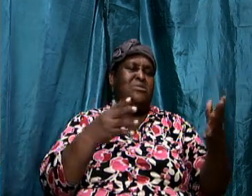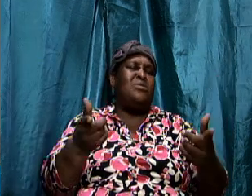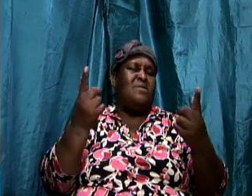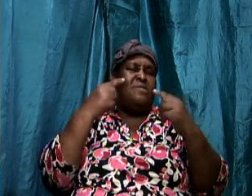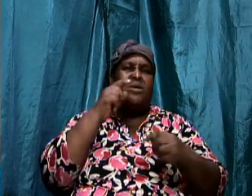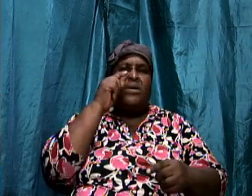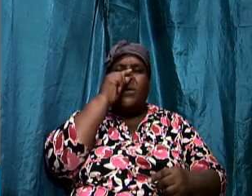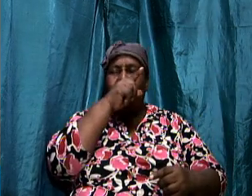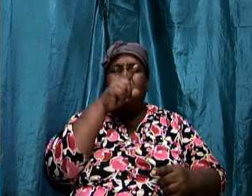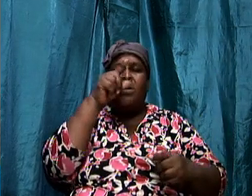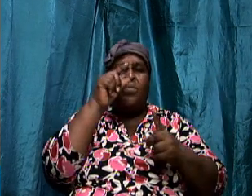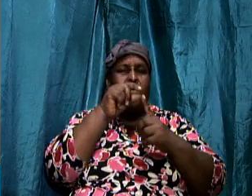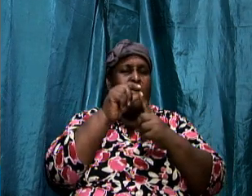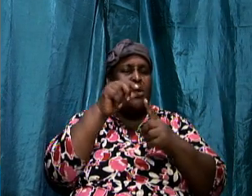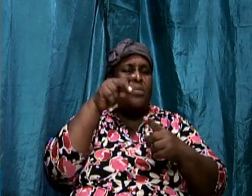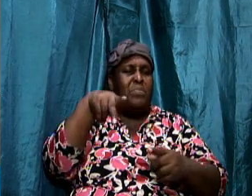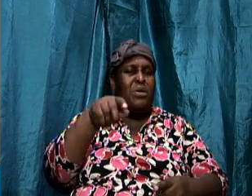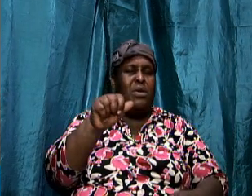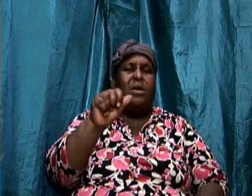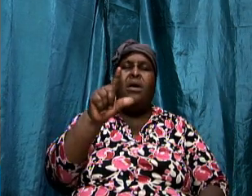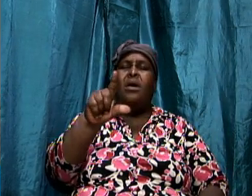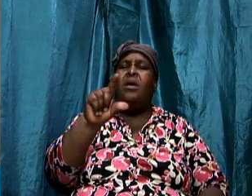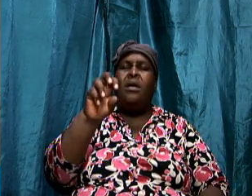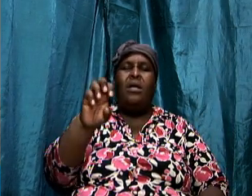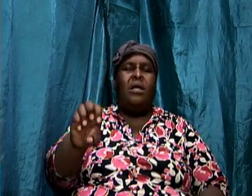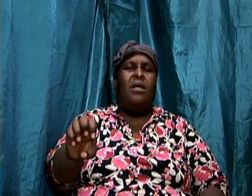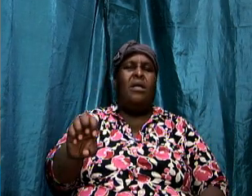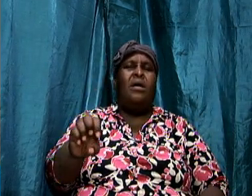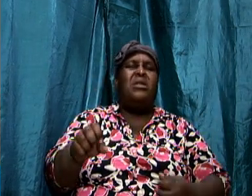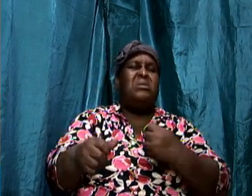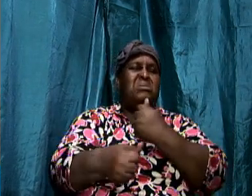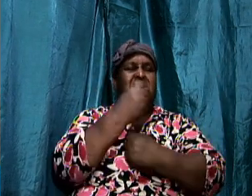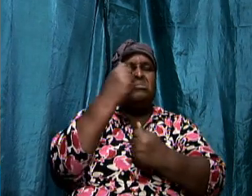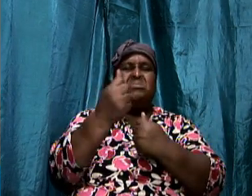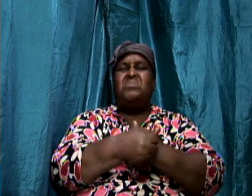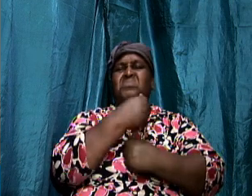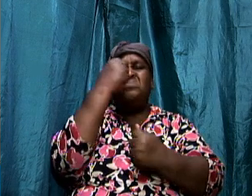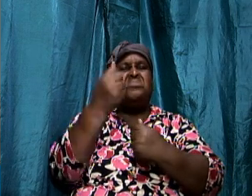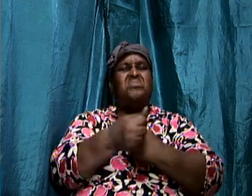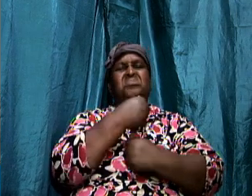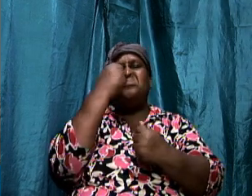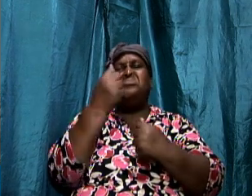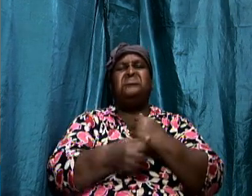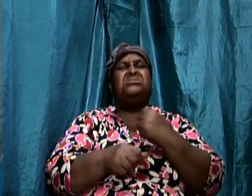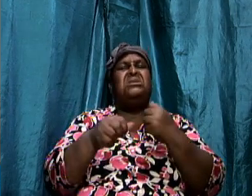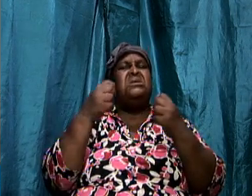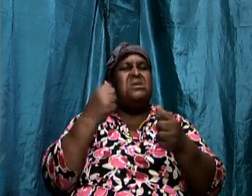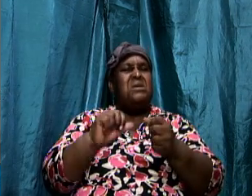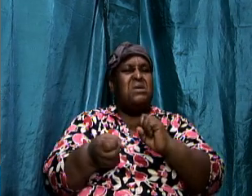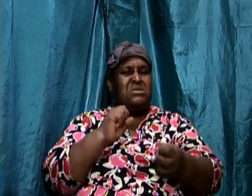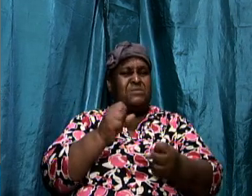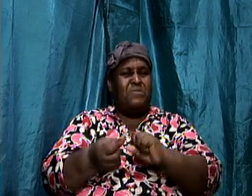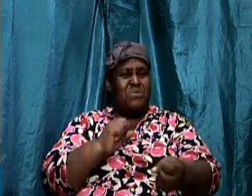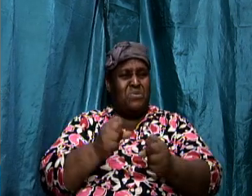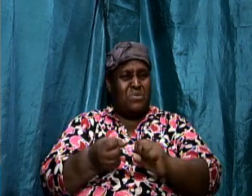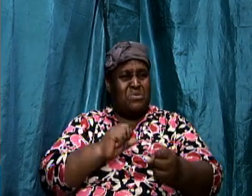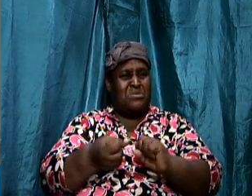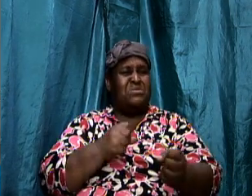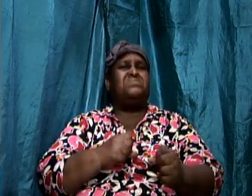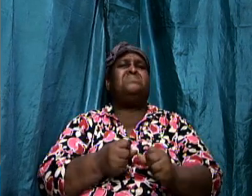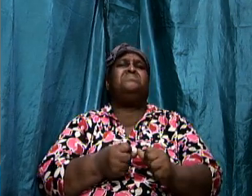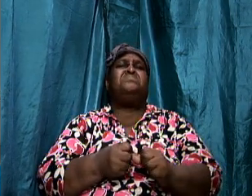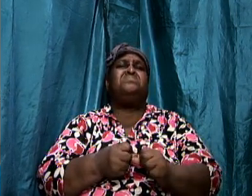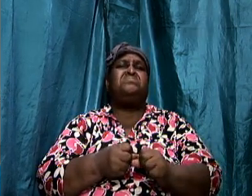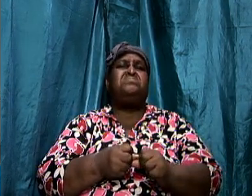and it means a vicious dangerous combat like boxing or wrestling or kickboxing